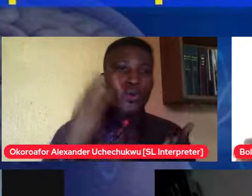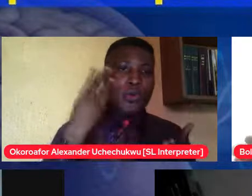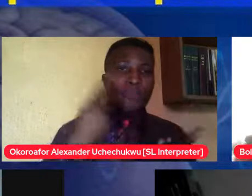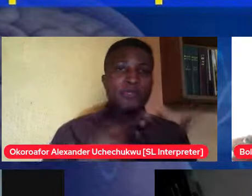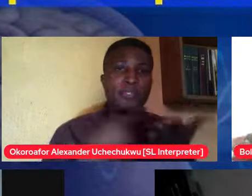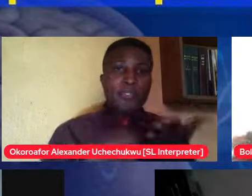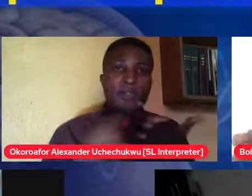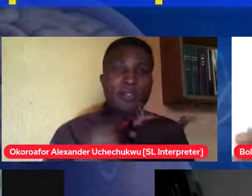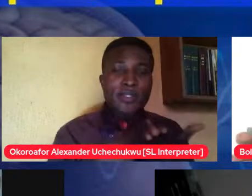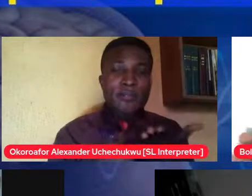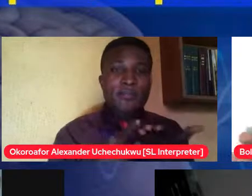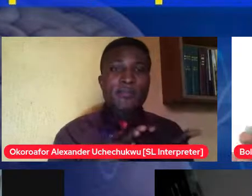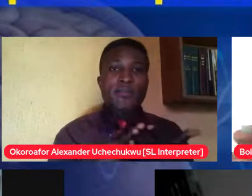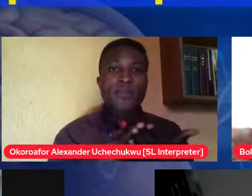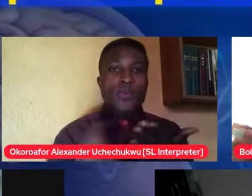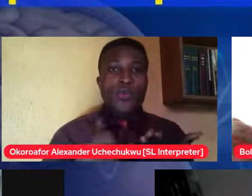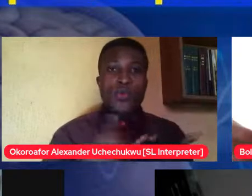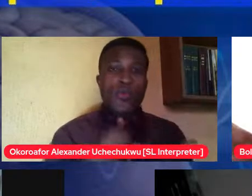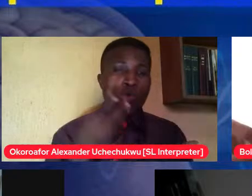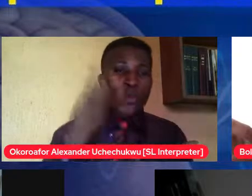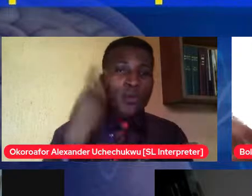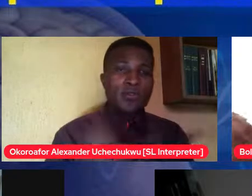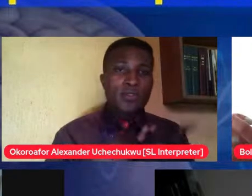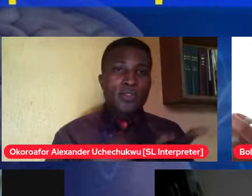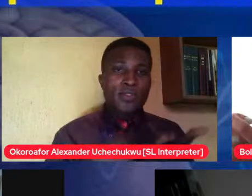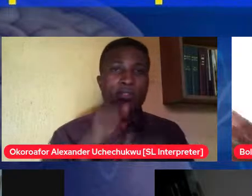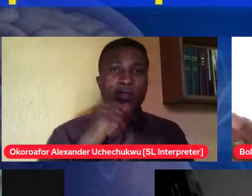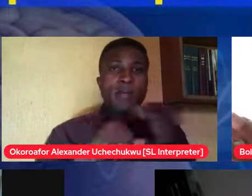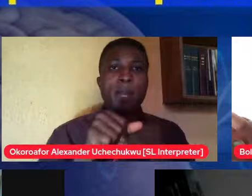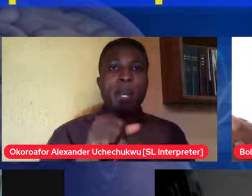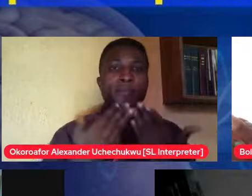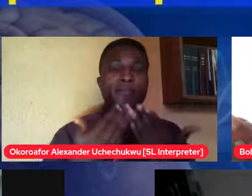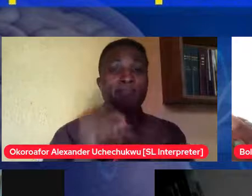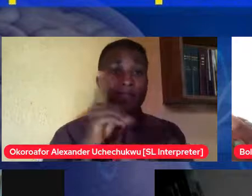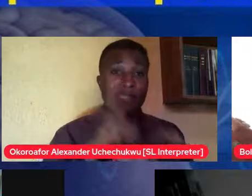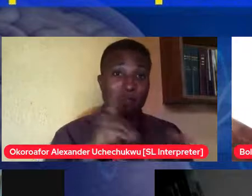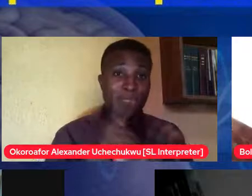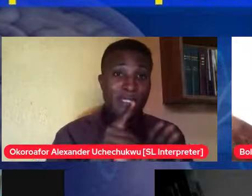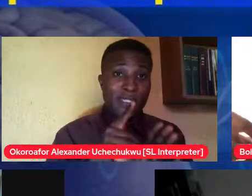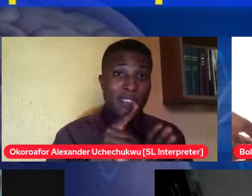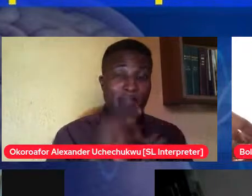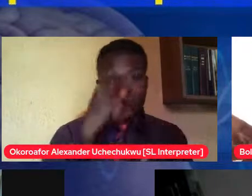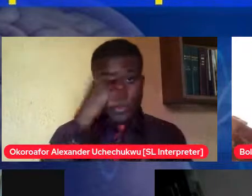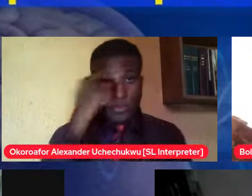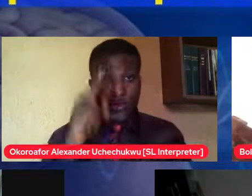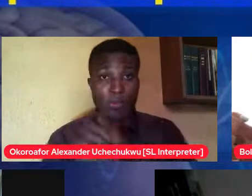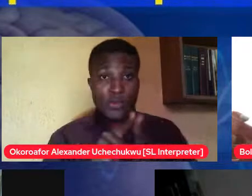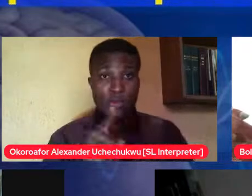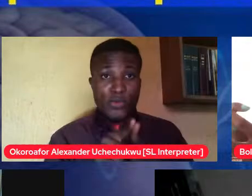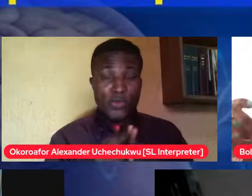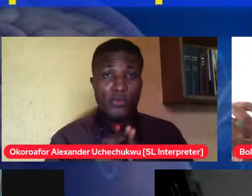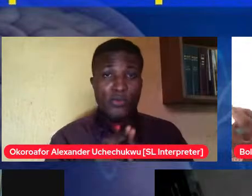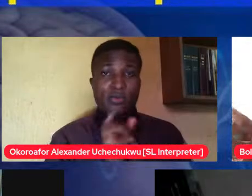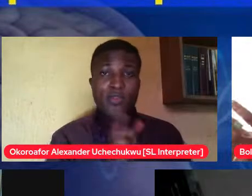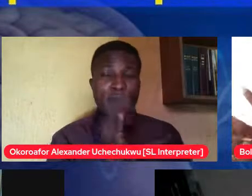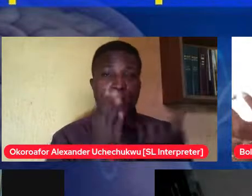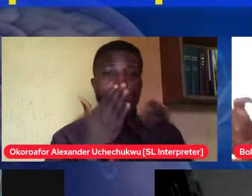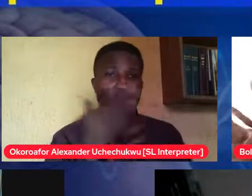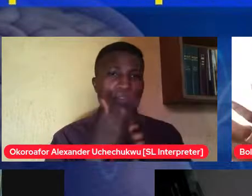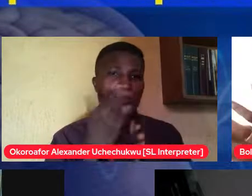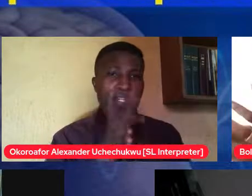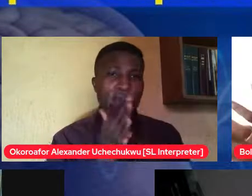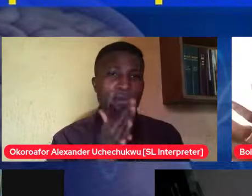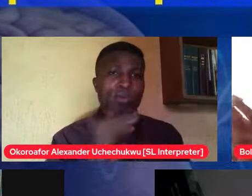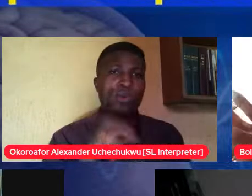disabilities but also I felt you shed a bit of light on some types of disabilities where the children or